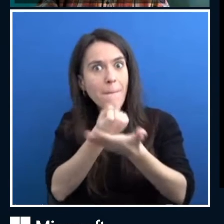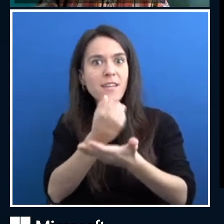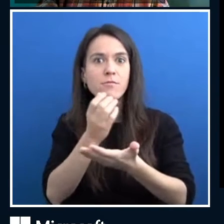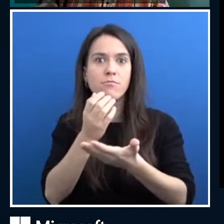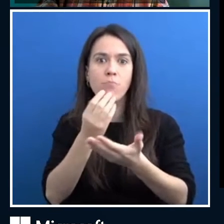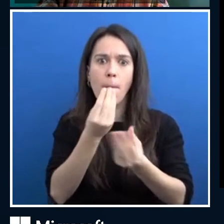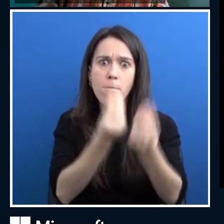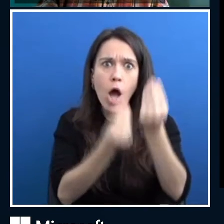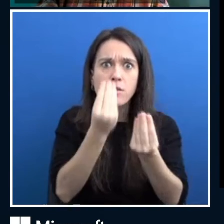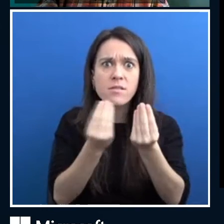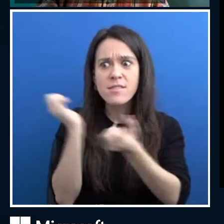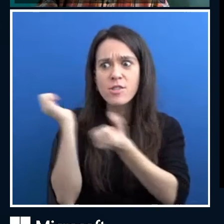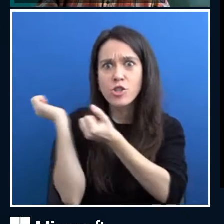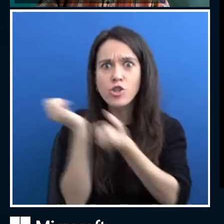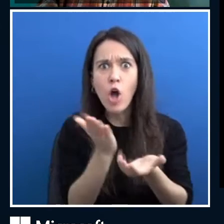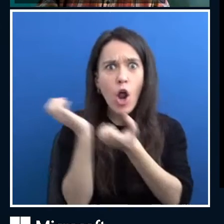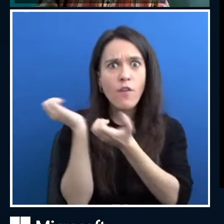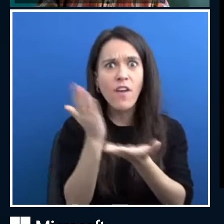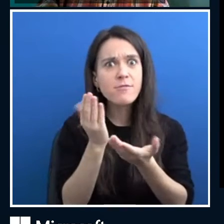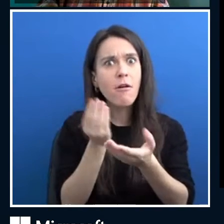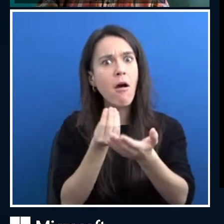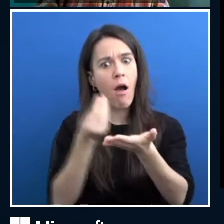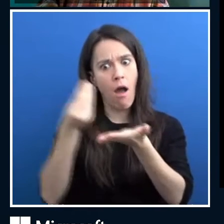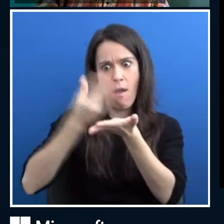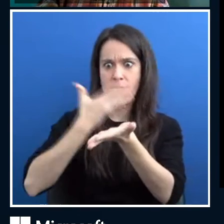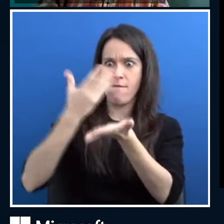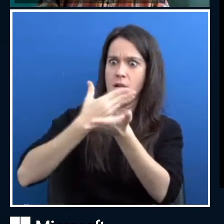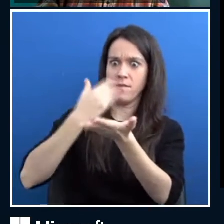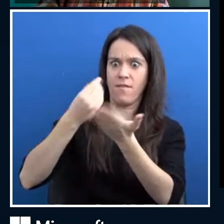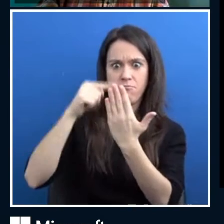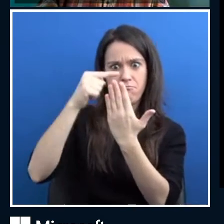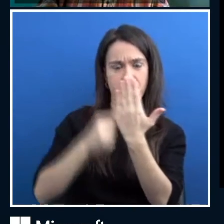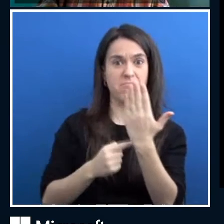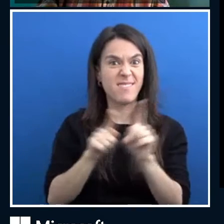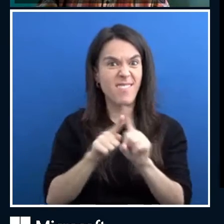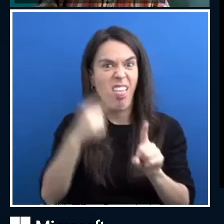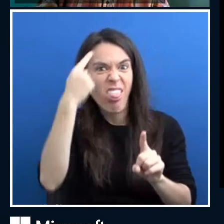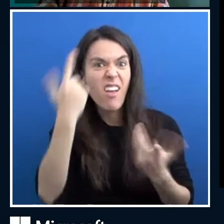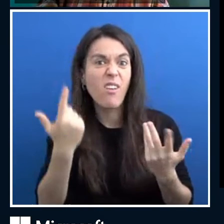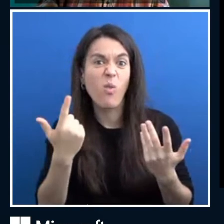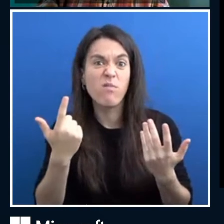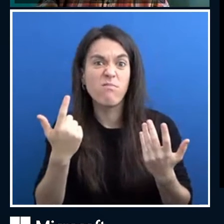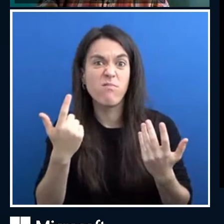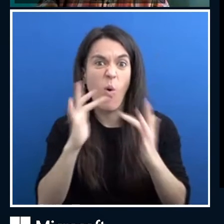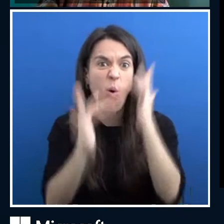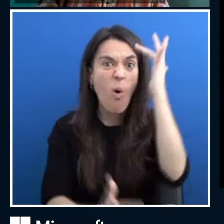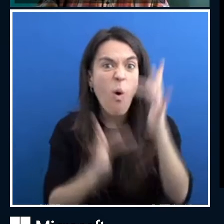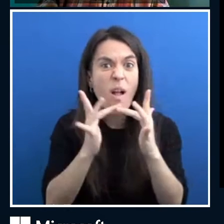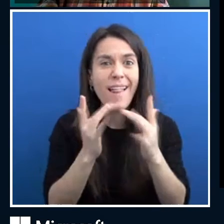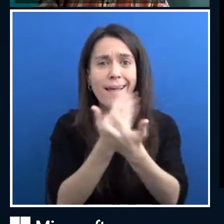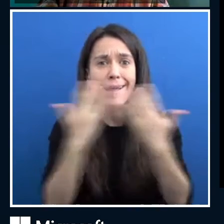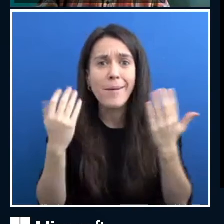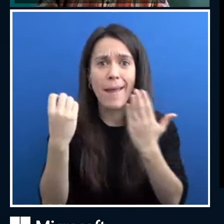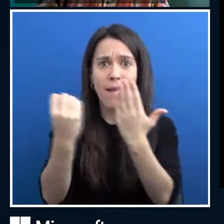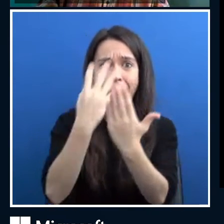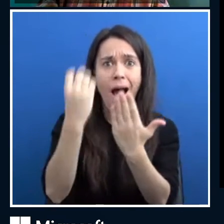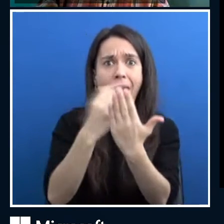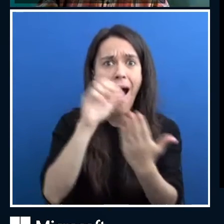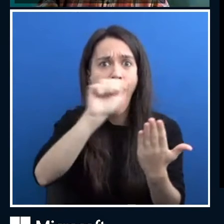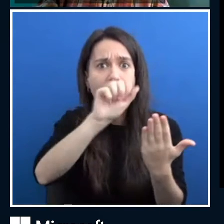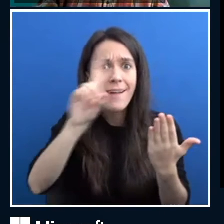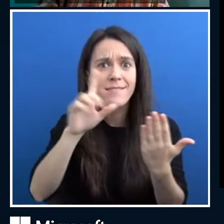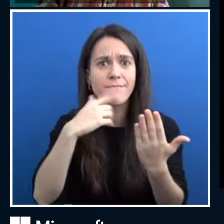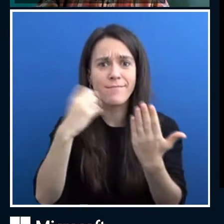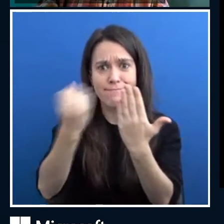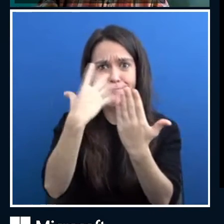We're used to that. Think about all your favorite online ecommerce sites. If you buy this, others like you bought this. Yeah, that's pretty good